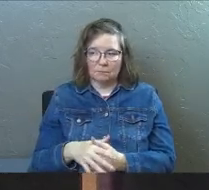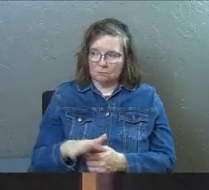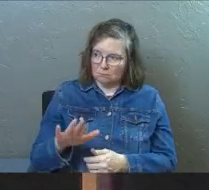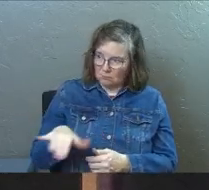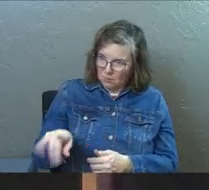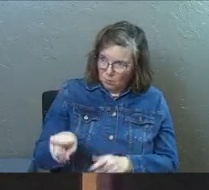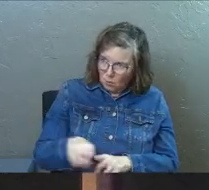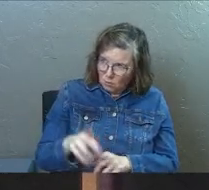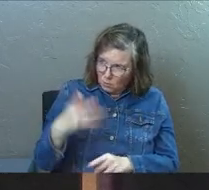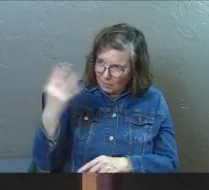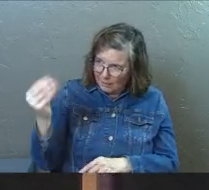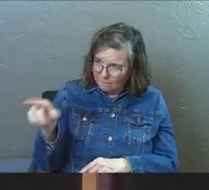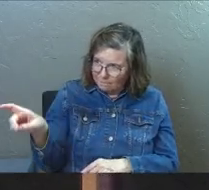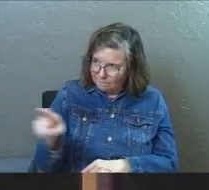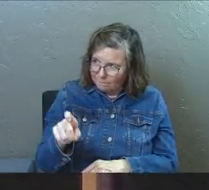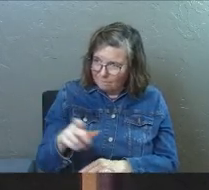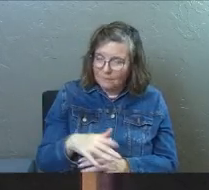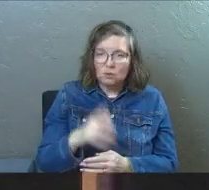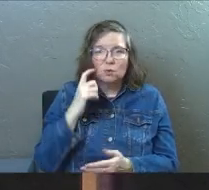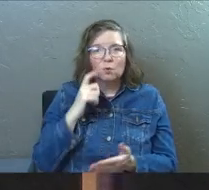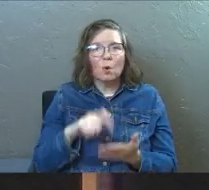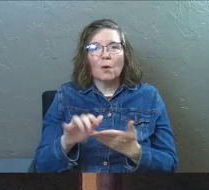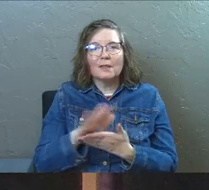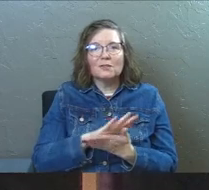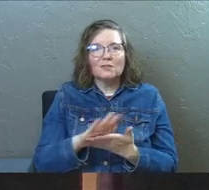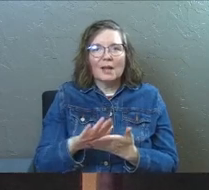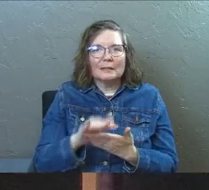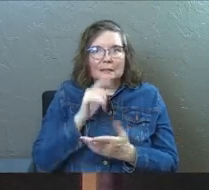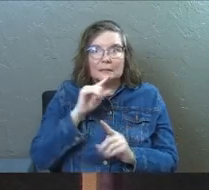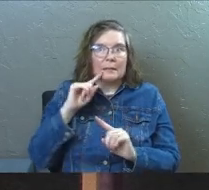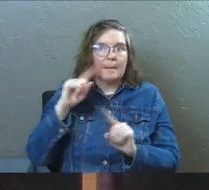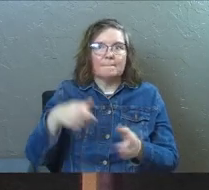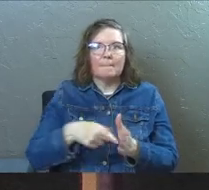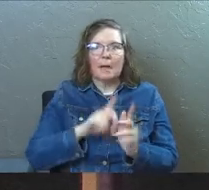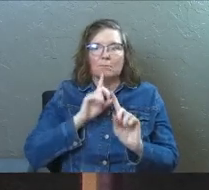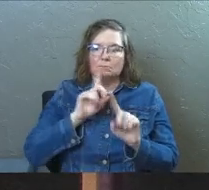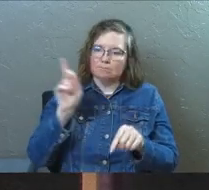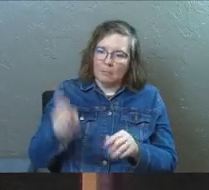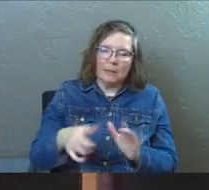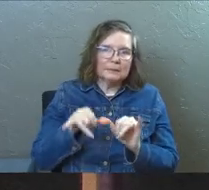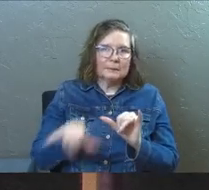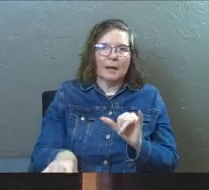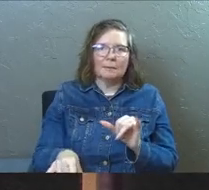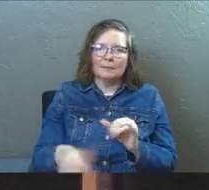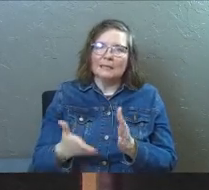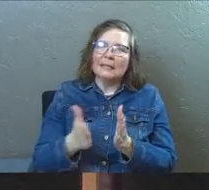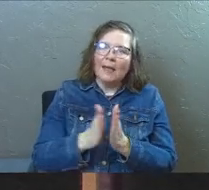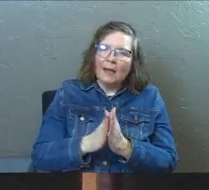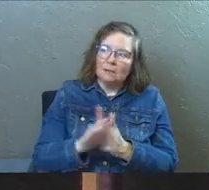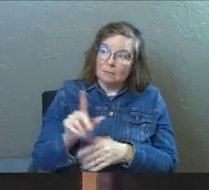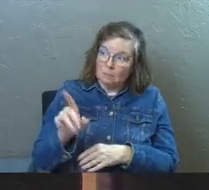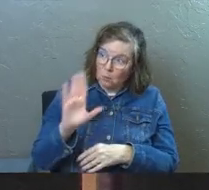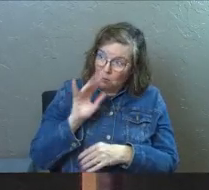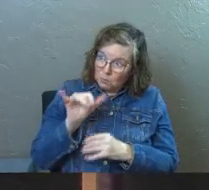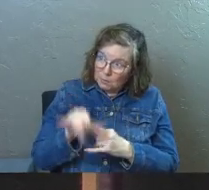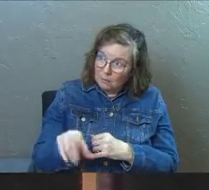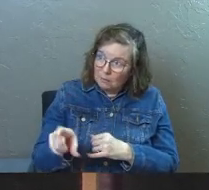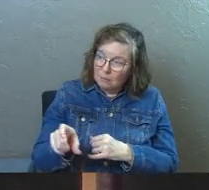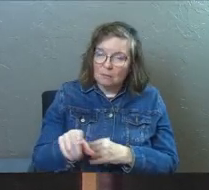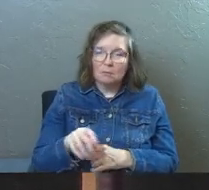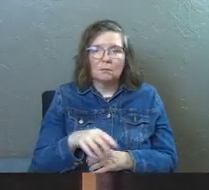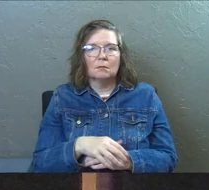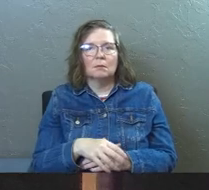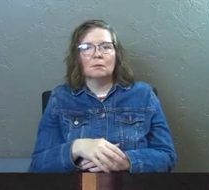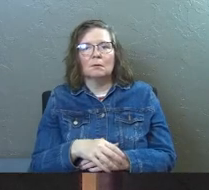Notice the gentleness of Jesus. He does not command them to stay. He asks them. Verse 68, Simon Peter,